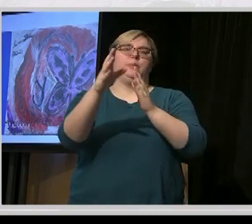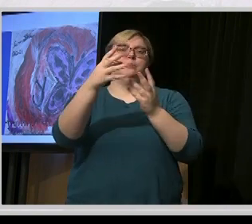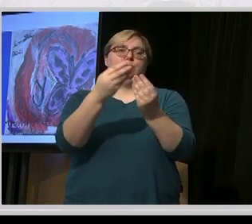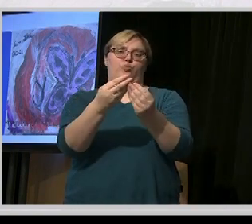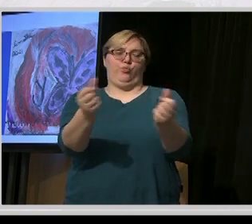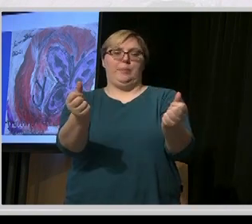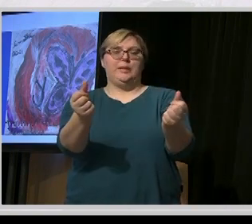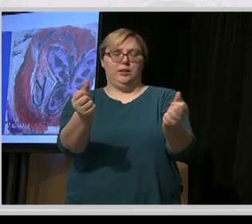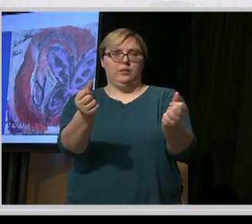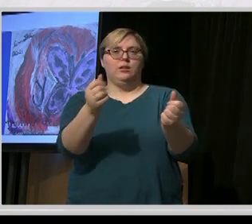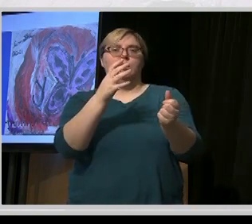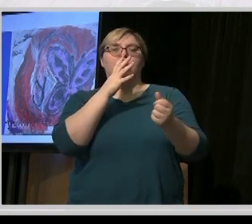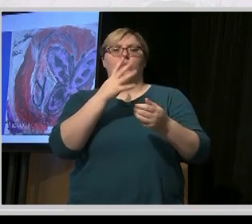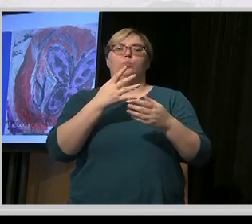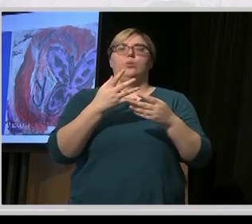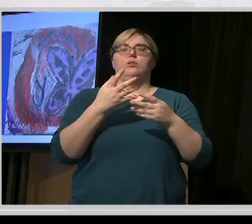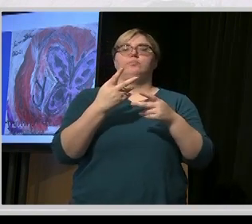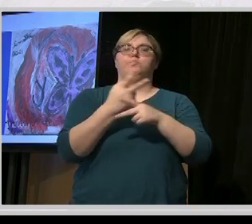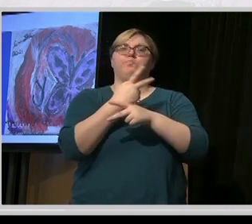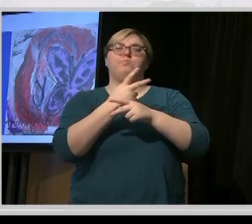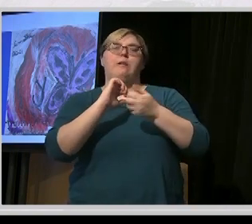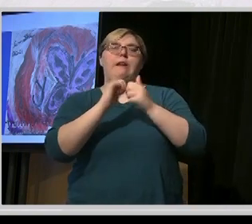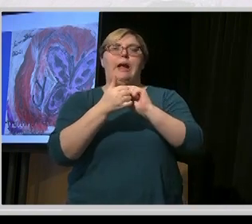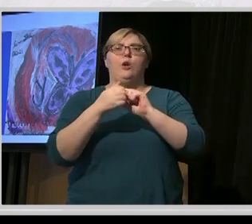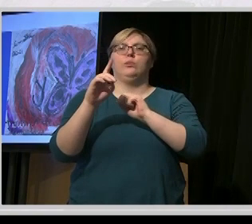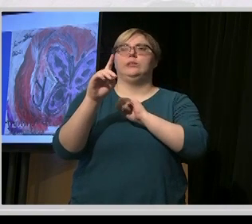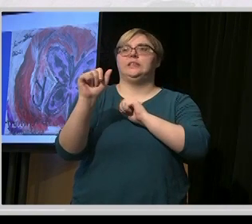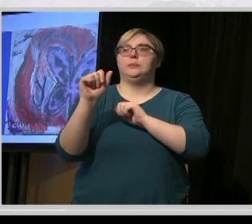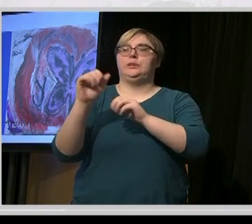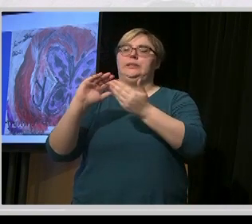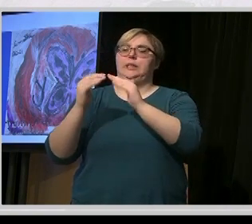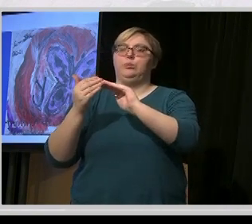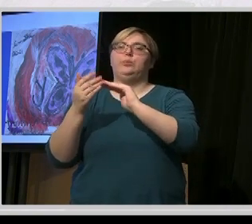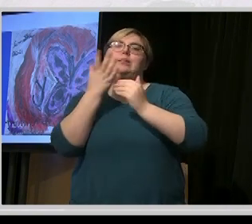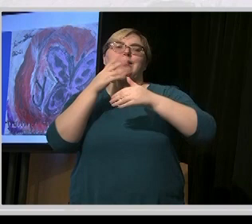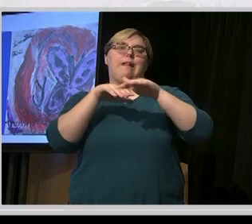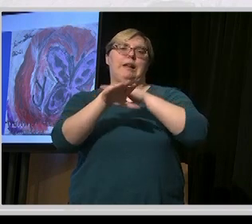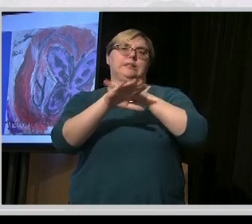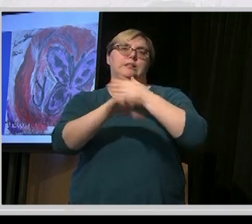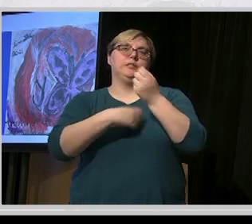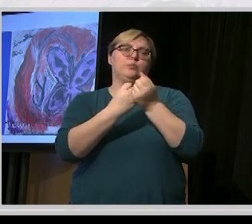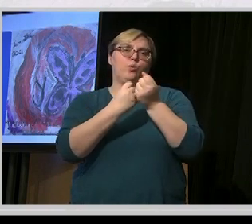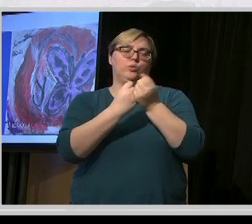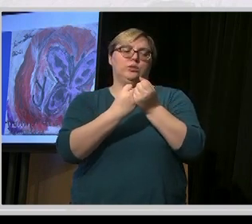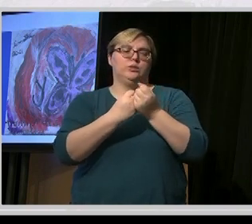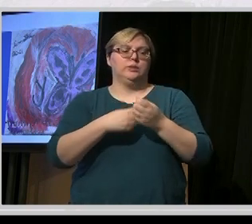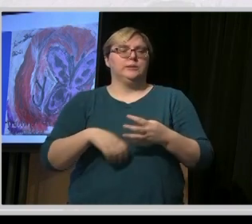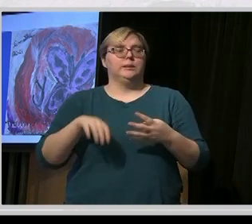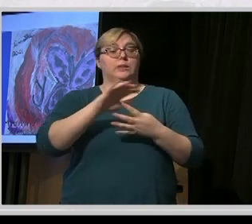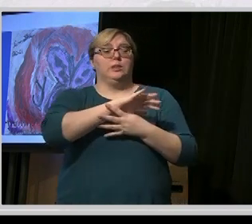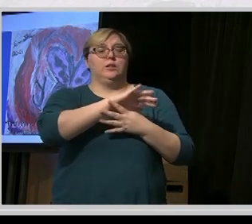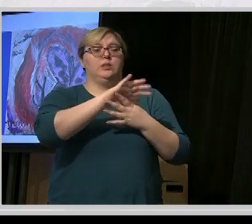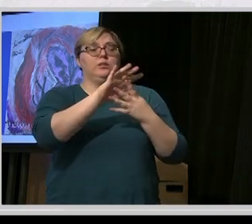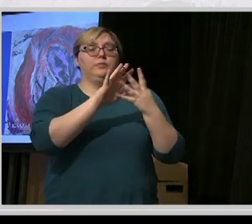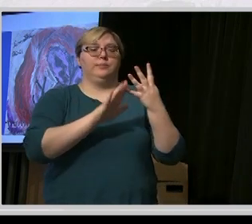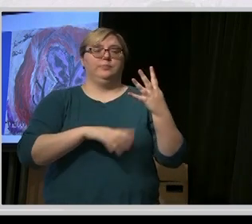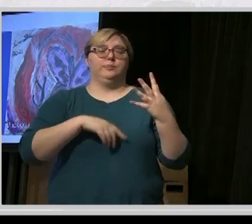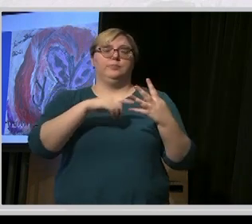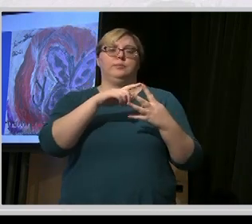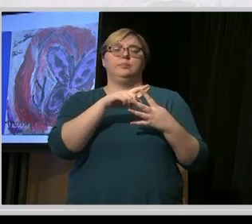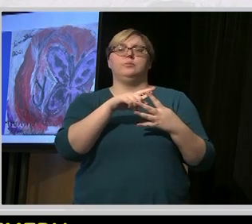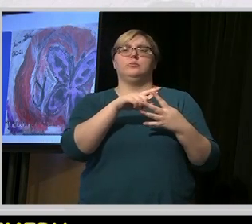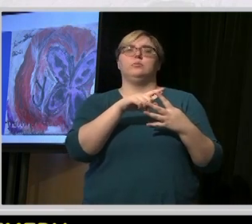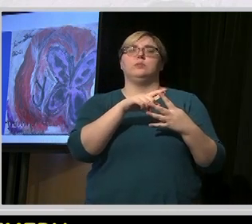social assistance, supports and services to live in the community. And the four areas of discrimination, and the Premier did